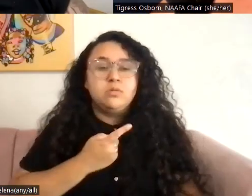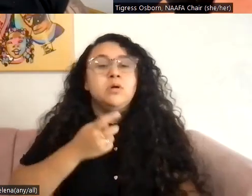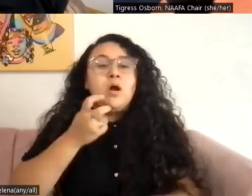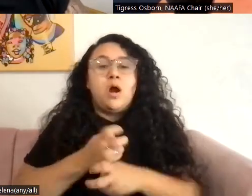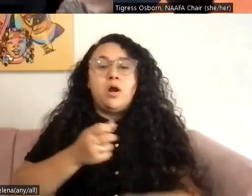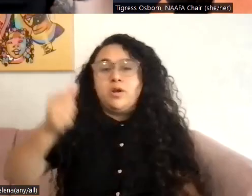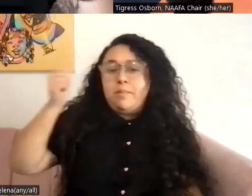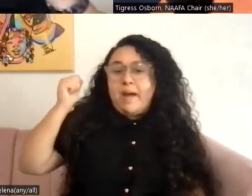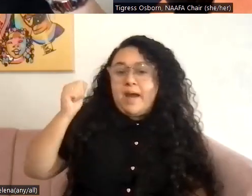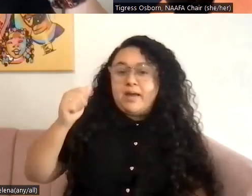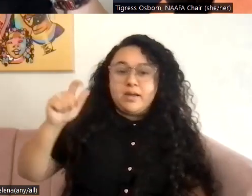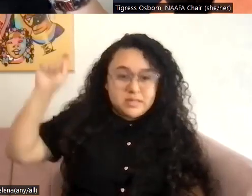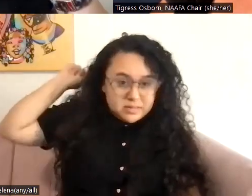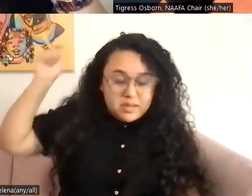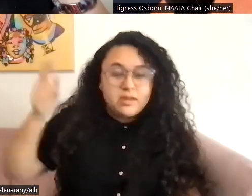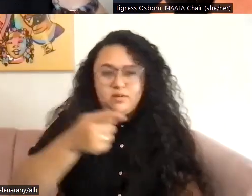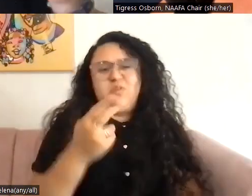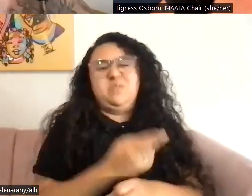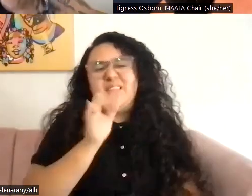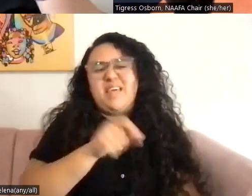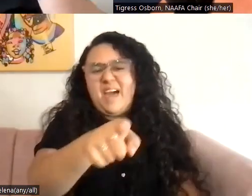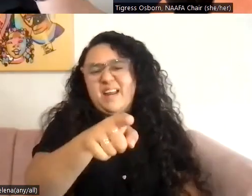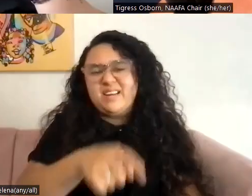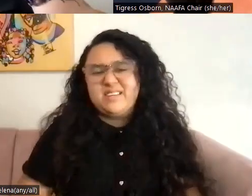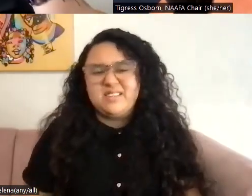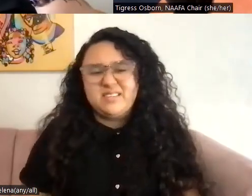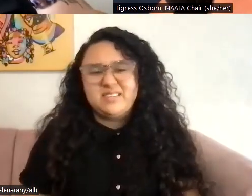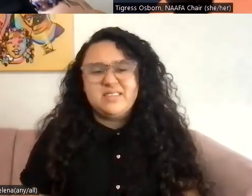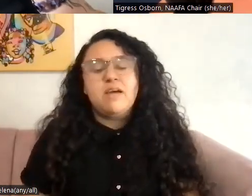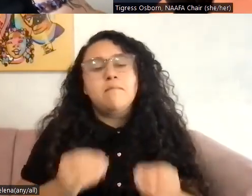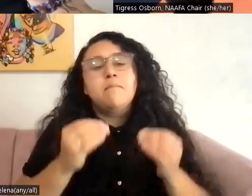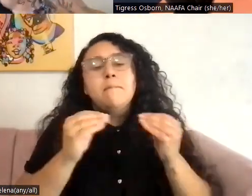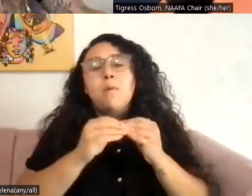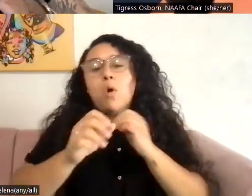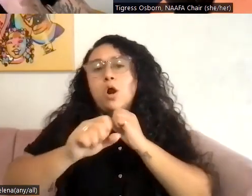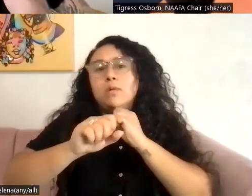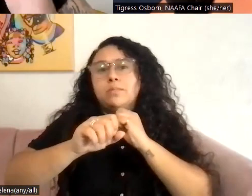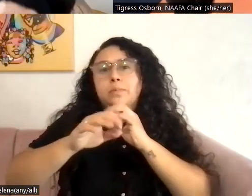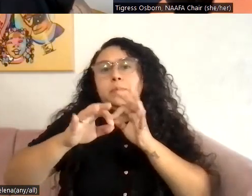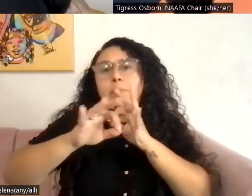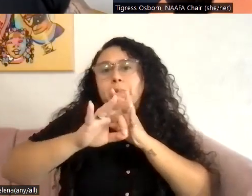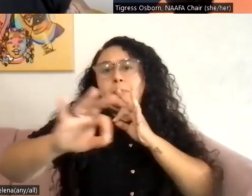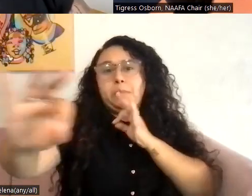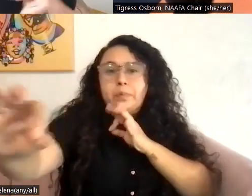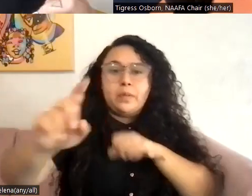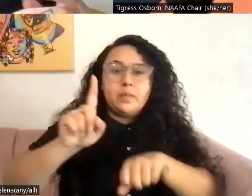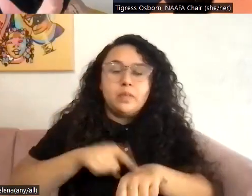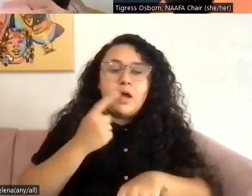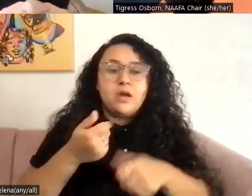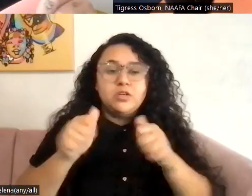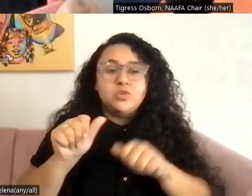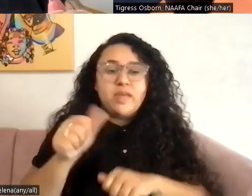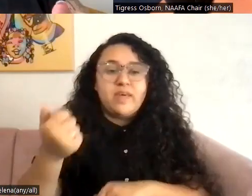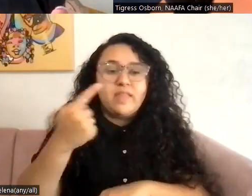You just use a spatula and they even have longer ones on Amazon, but I tried it the other day and it was